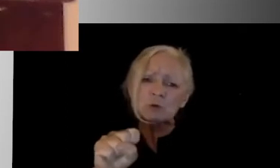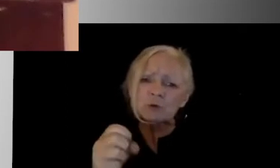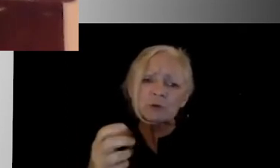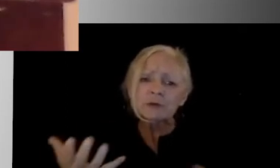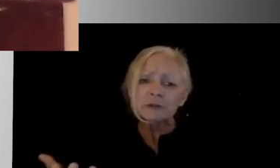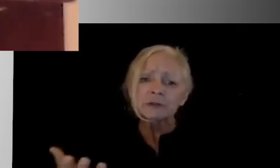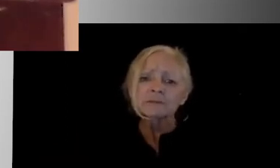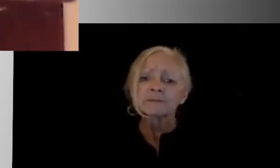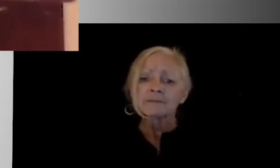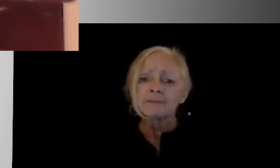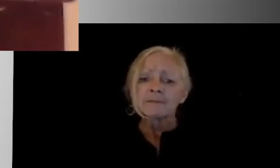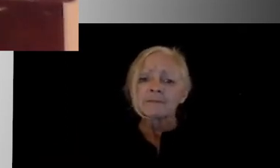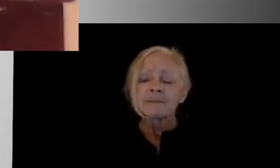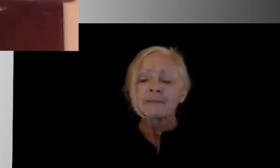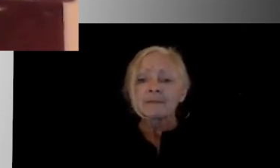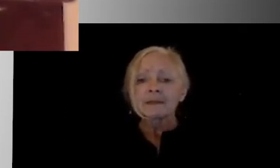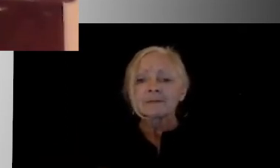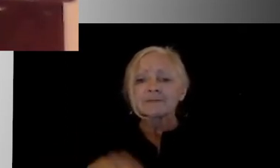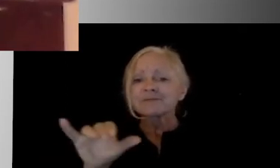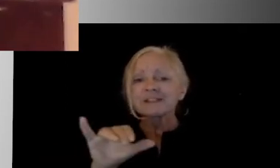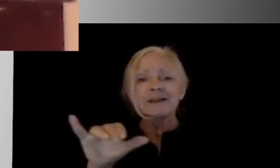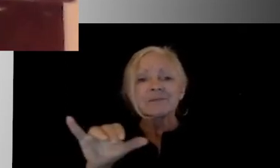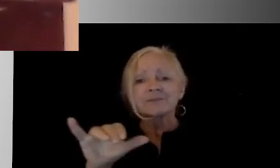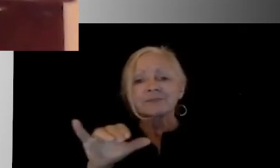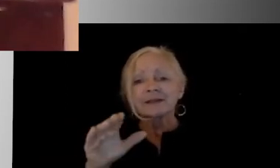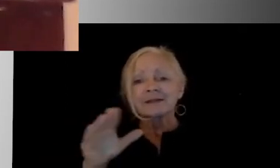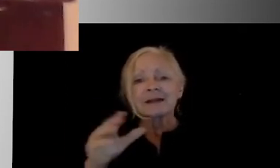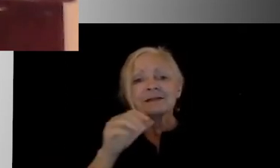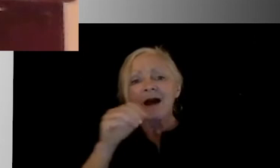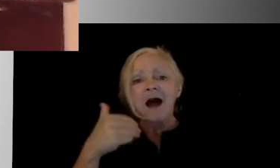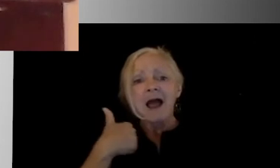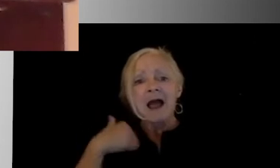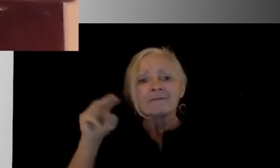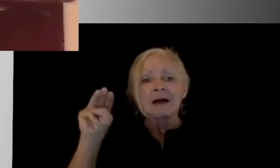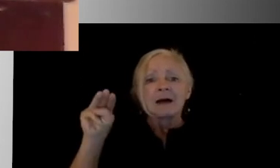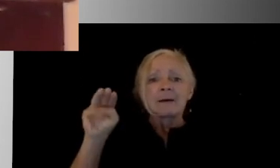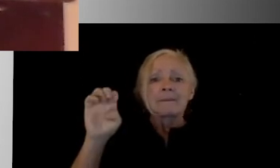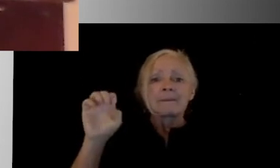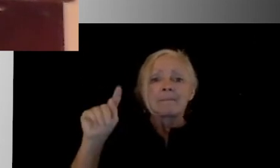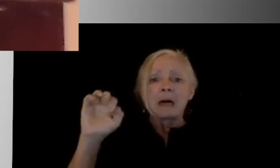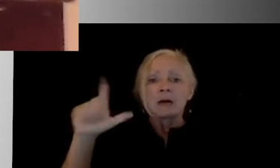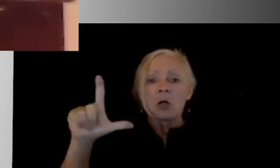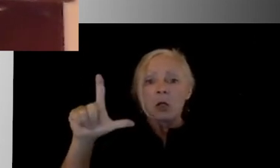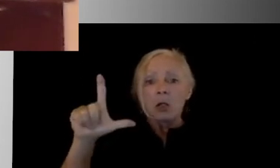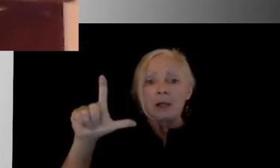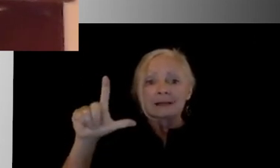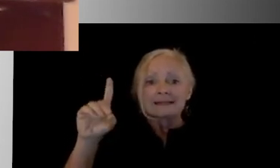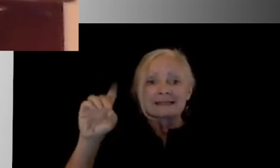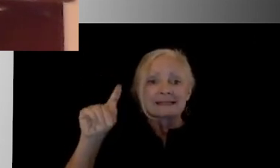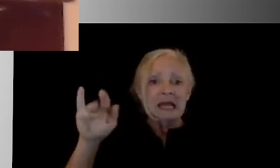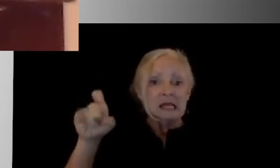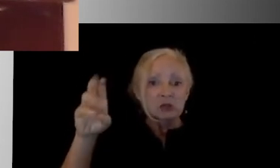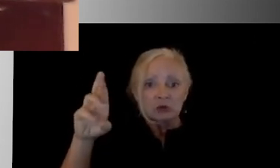same reason that we don't do things like metal detectors at every door, we would have a large group of students who would be standing outside for a significant